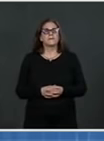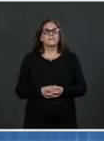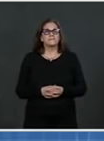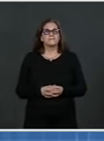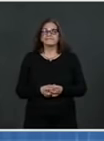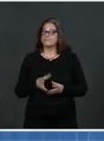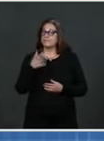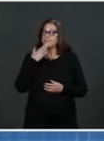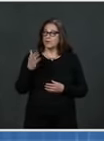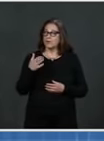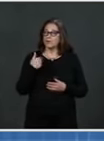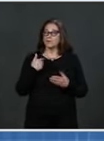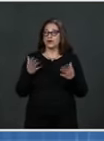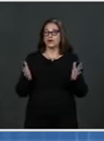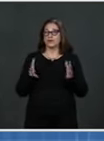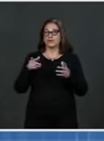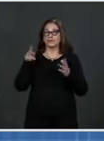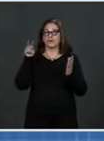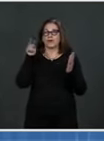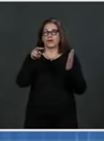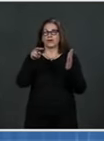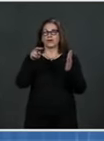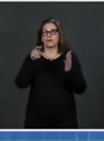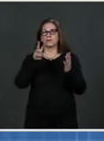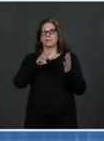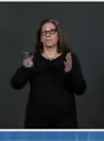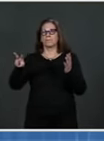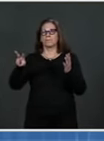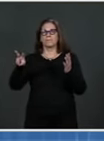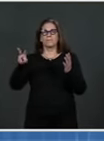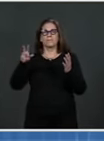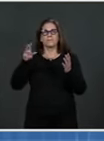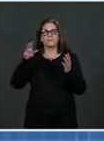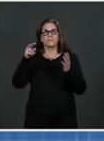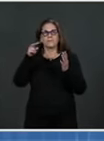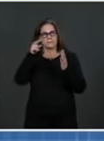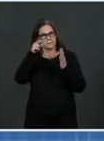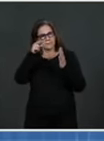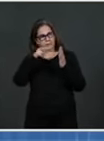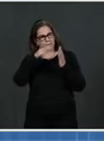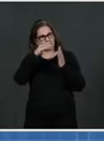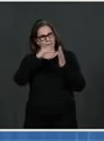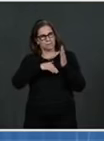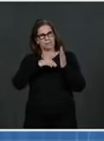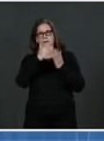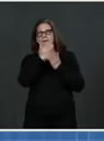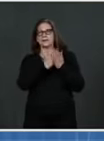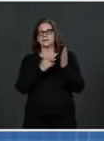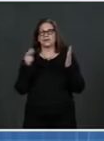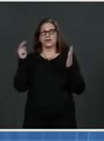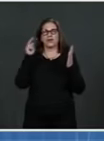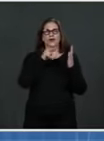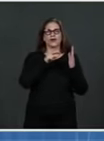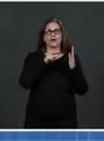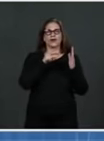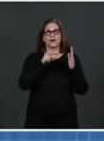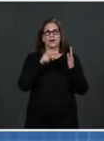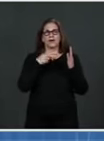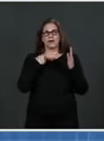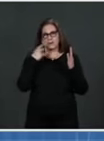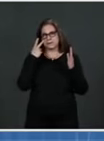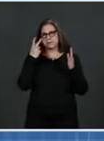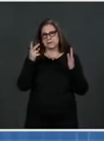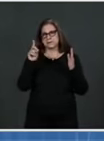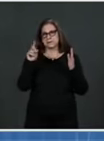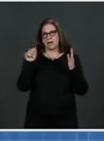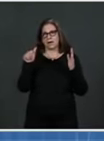a, um, uh, more, a comprehensive review. We do know that, um, we've seen data that folks, um, who have substance use